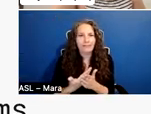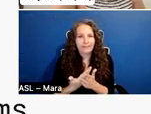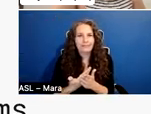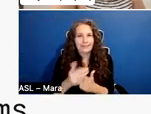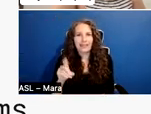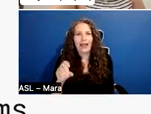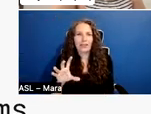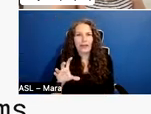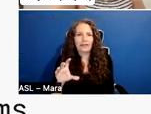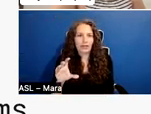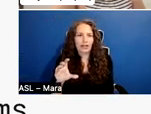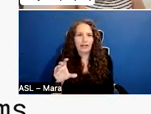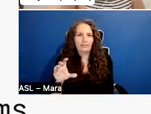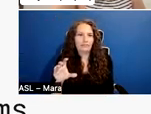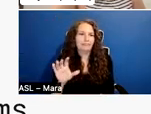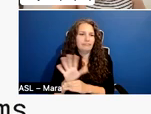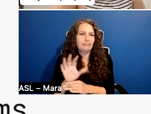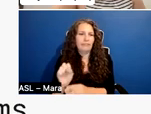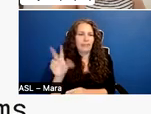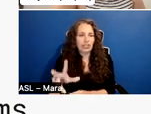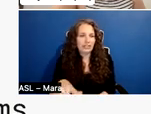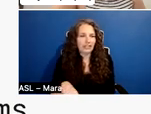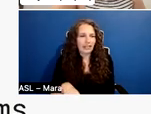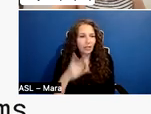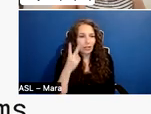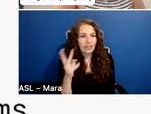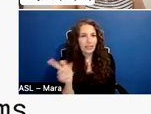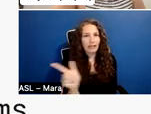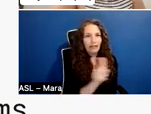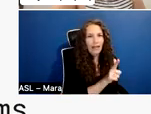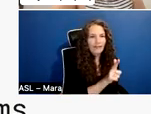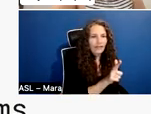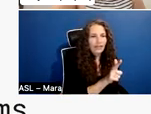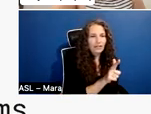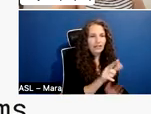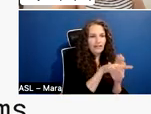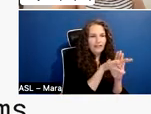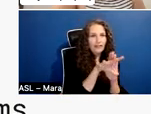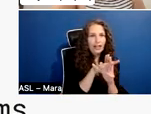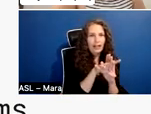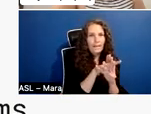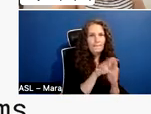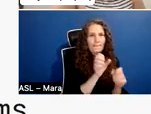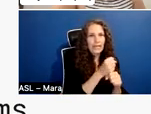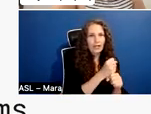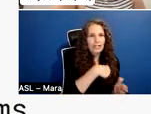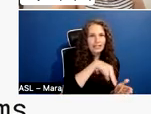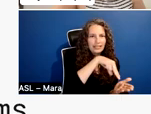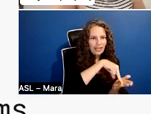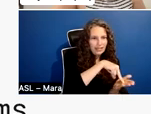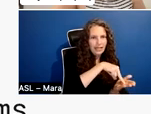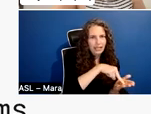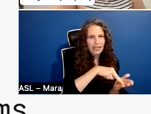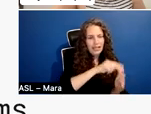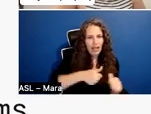in the bottom left-hand corner. Um, there's a large audience. That's only a quarter of the audience, um, behind watching.